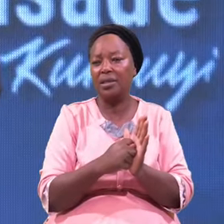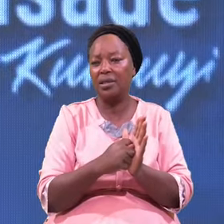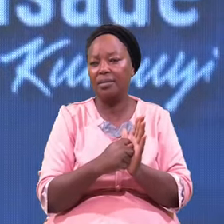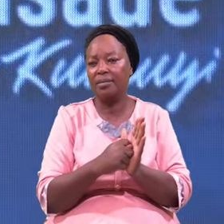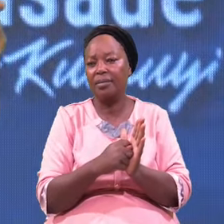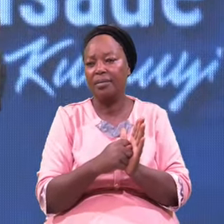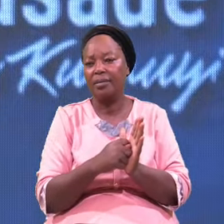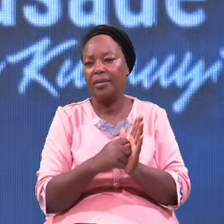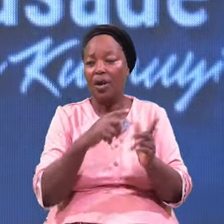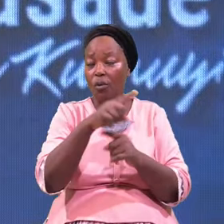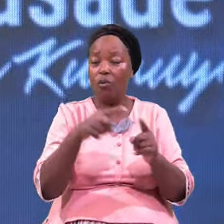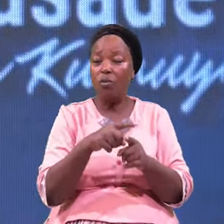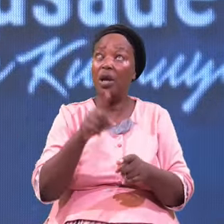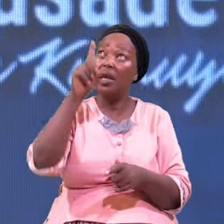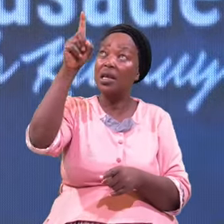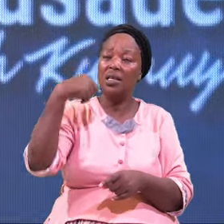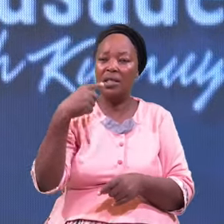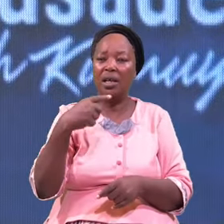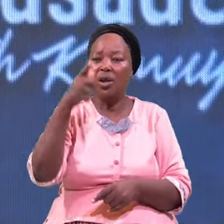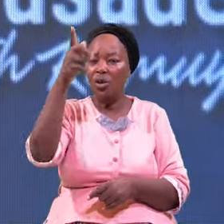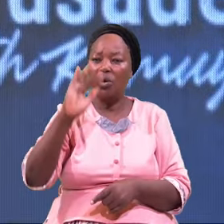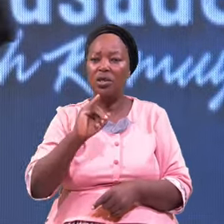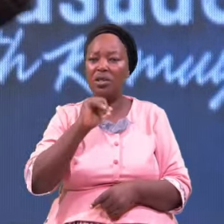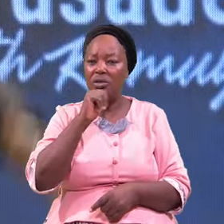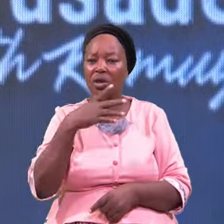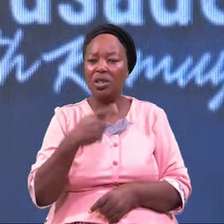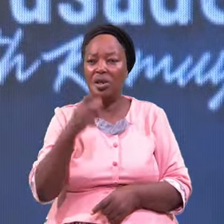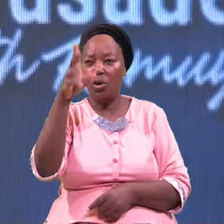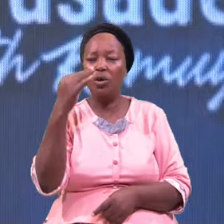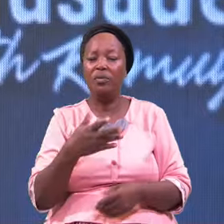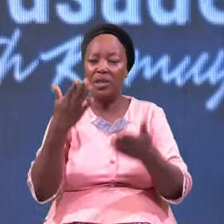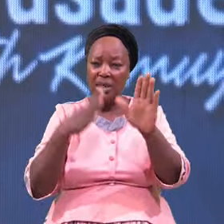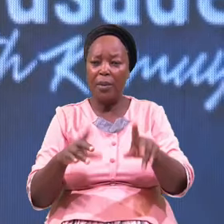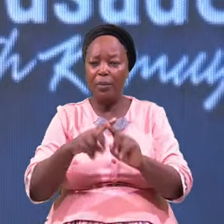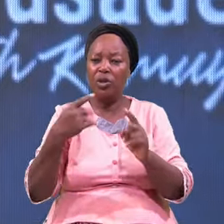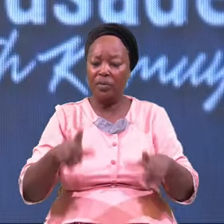When He Said God Is Not The God Of The Dead But Of The Living